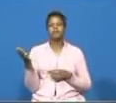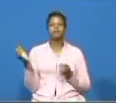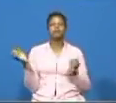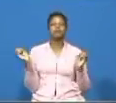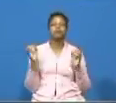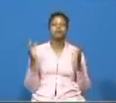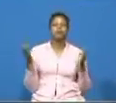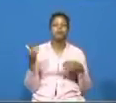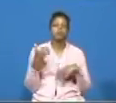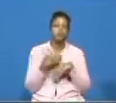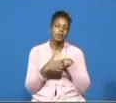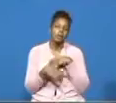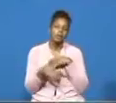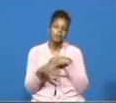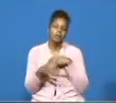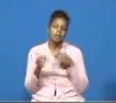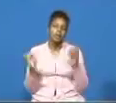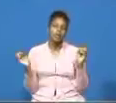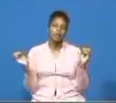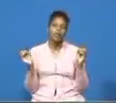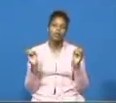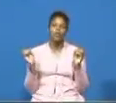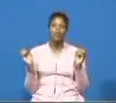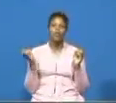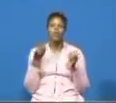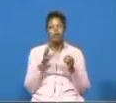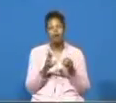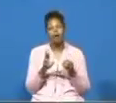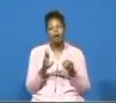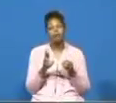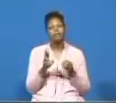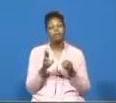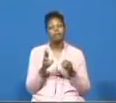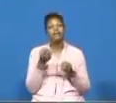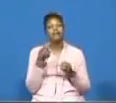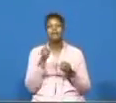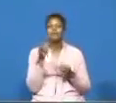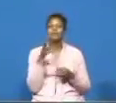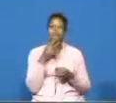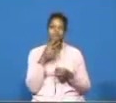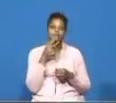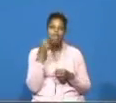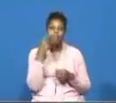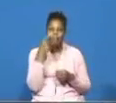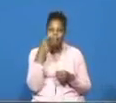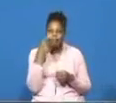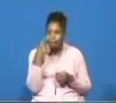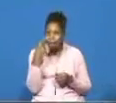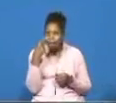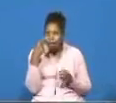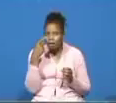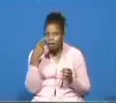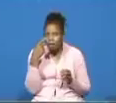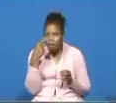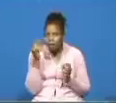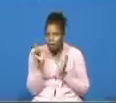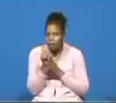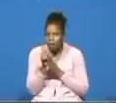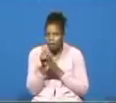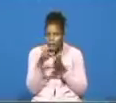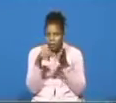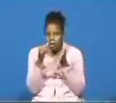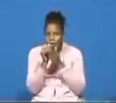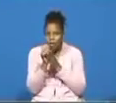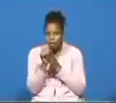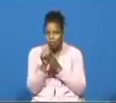bread neither is there any water look at that and our soul